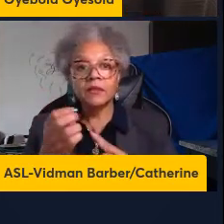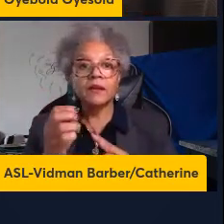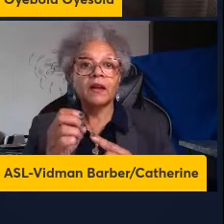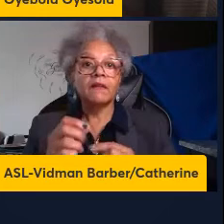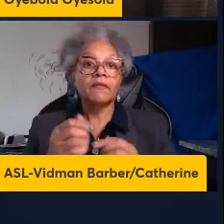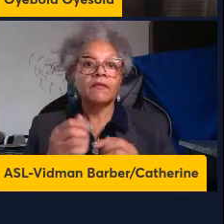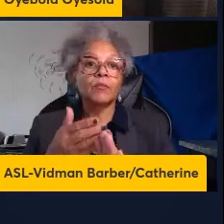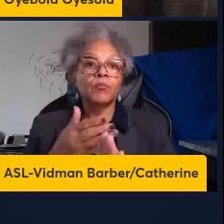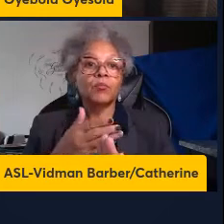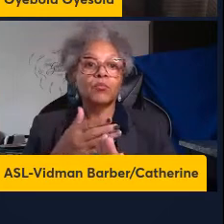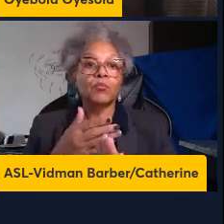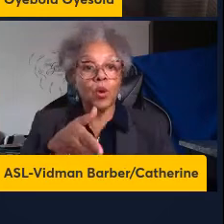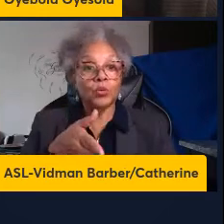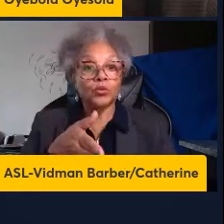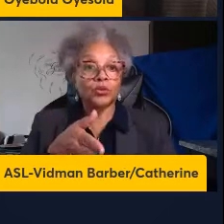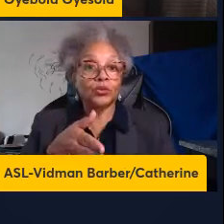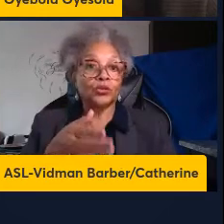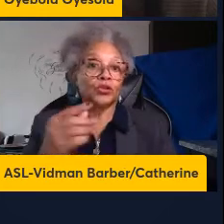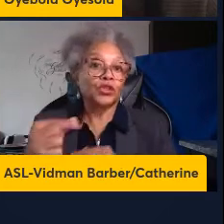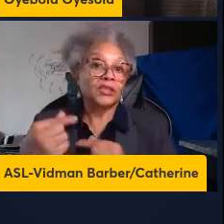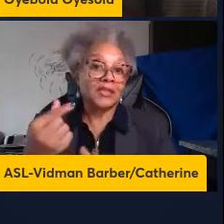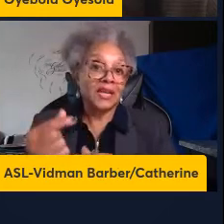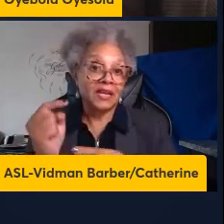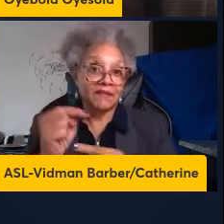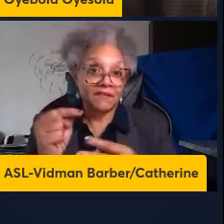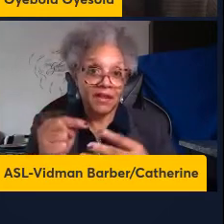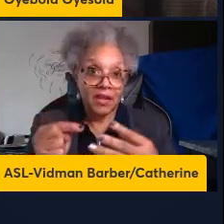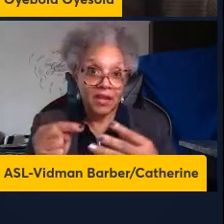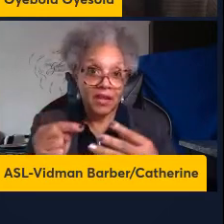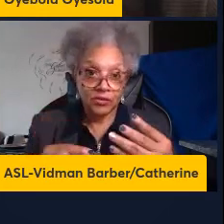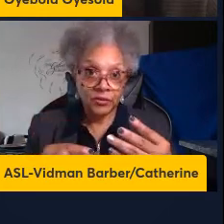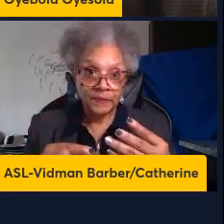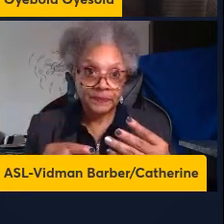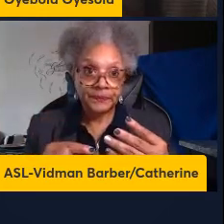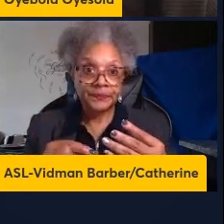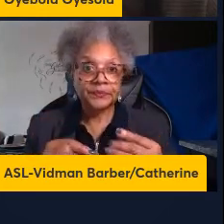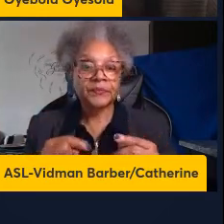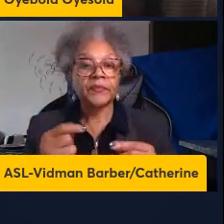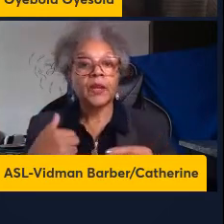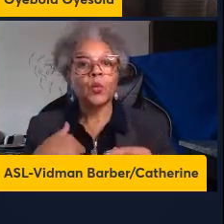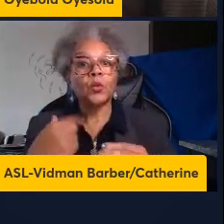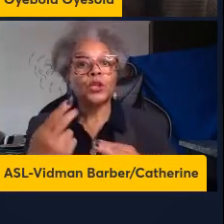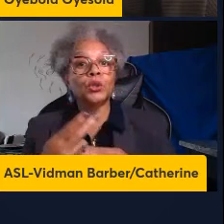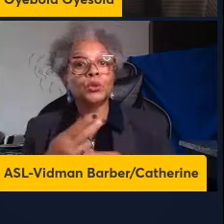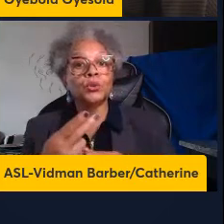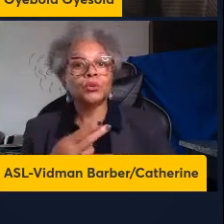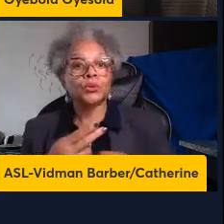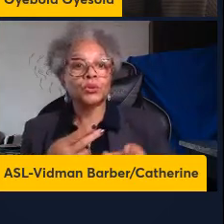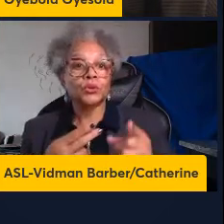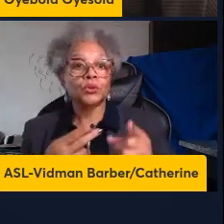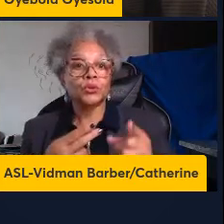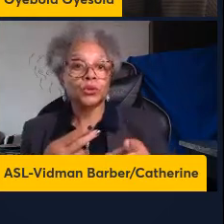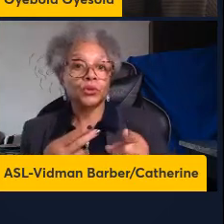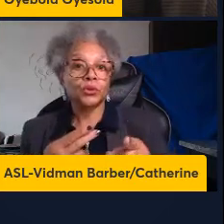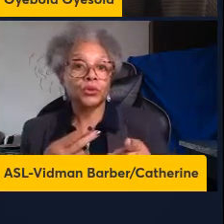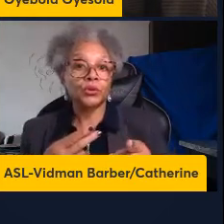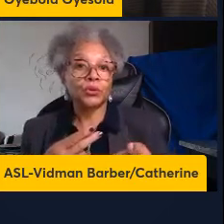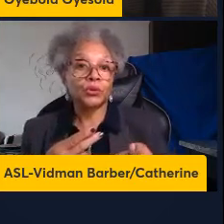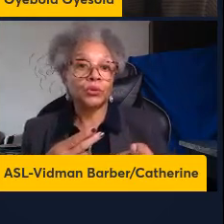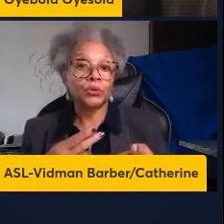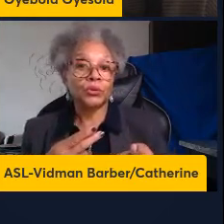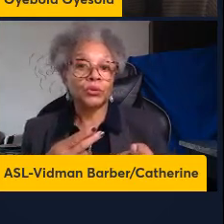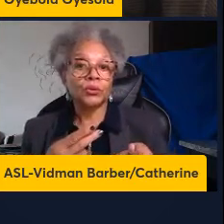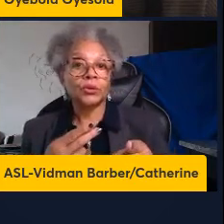factors in influencing immune variation here we use point mutations